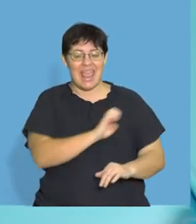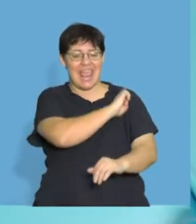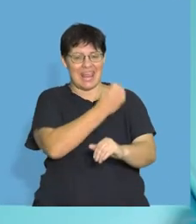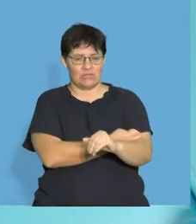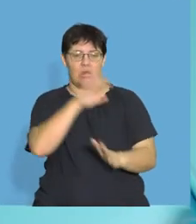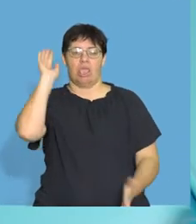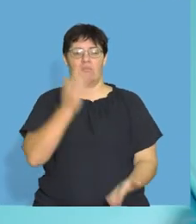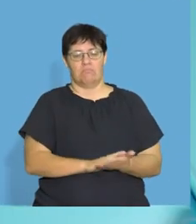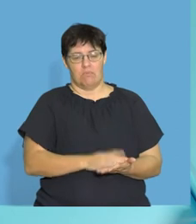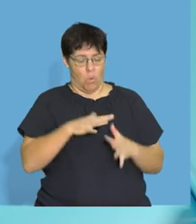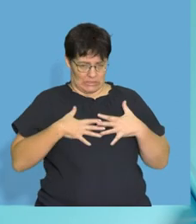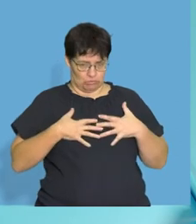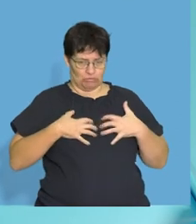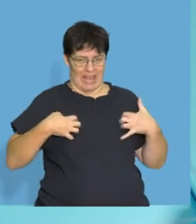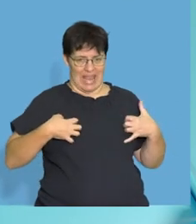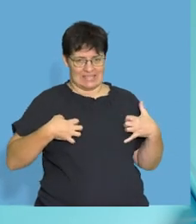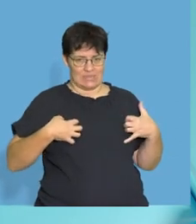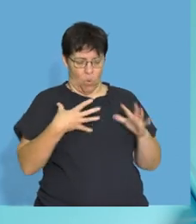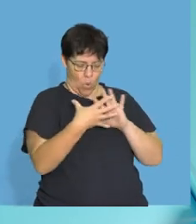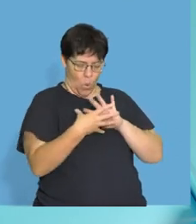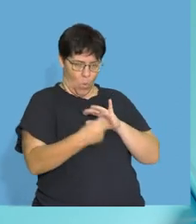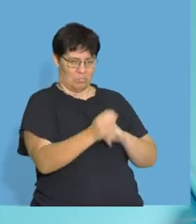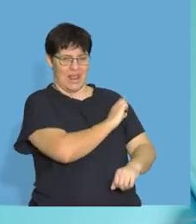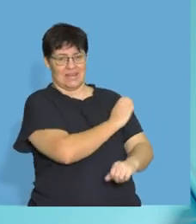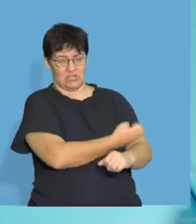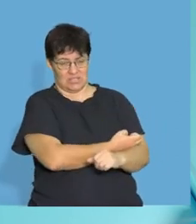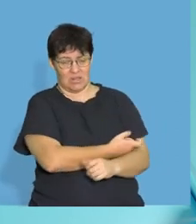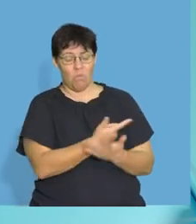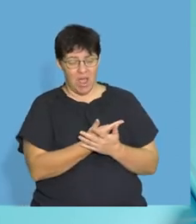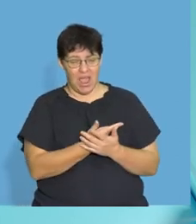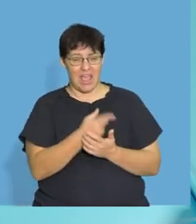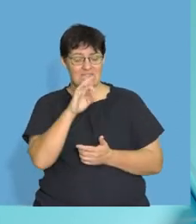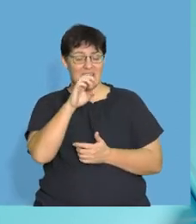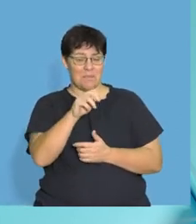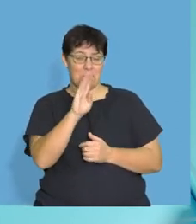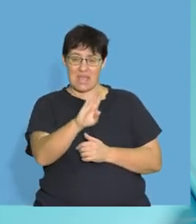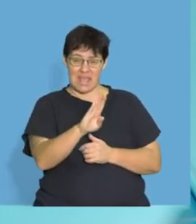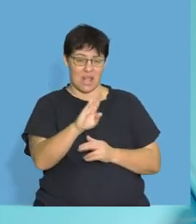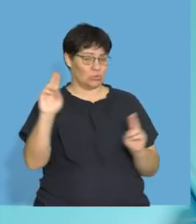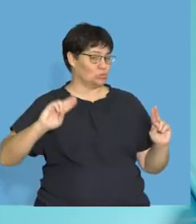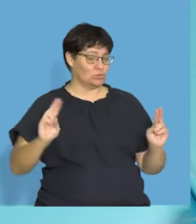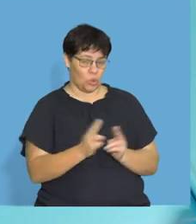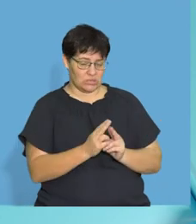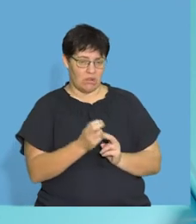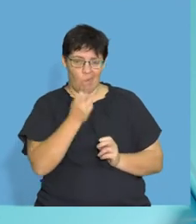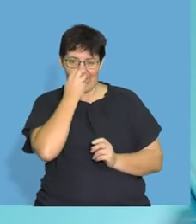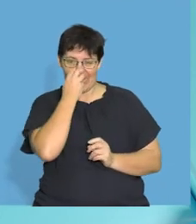gets sapped, and very often when we don't have a lack of vitamin B, it comes out and signs on our body. I want you to have